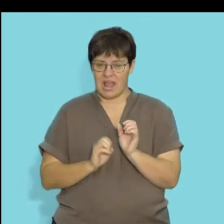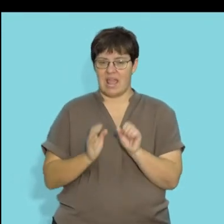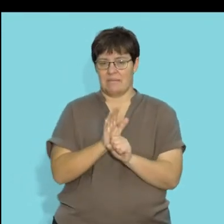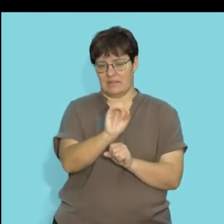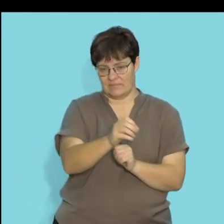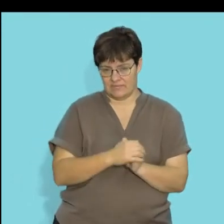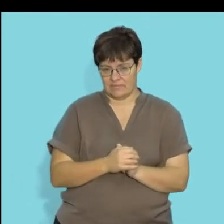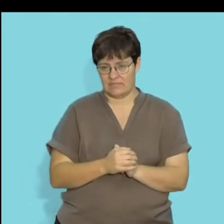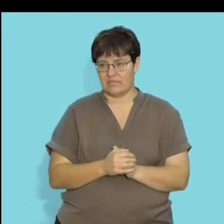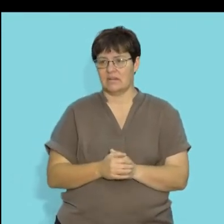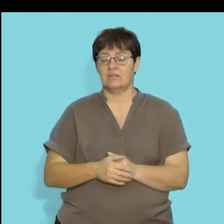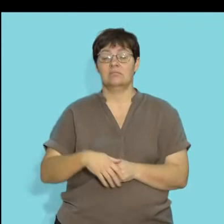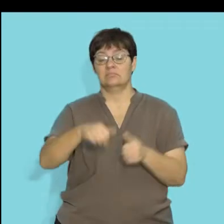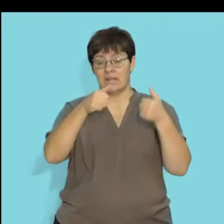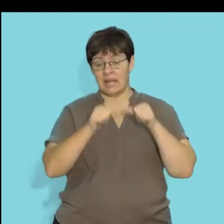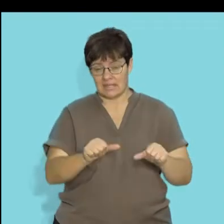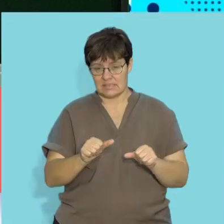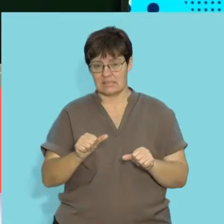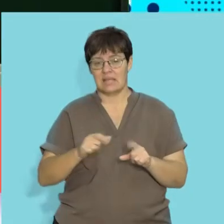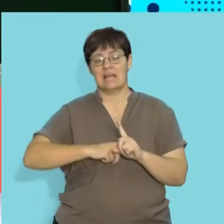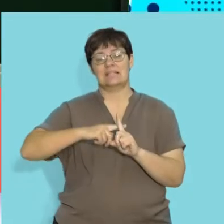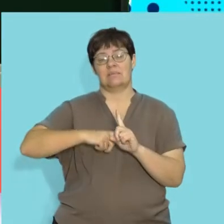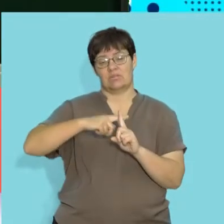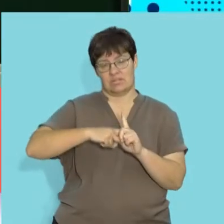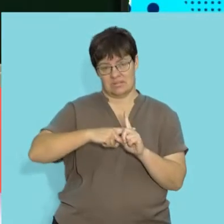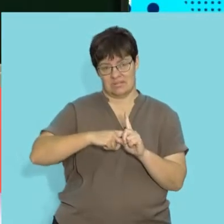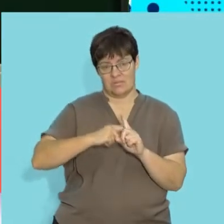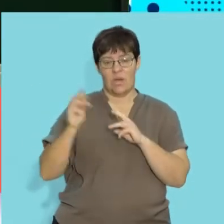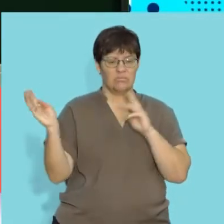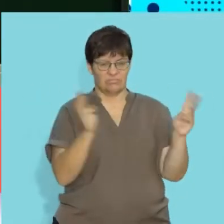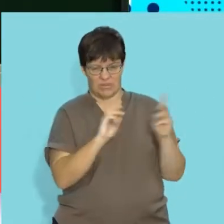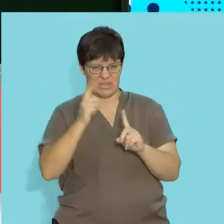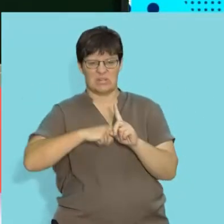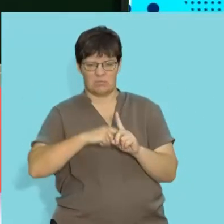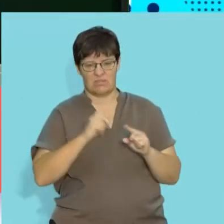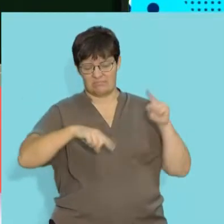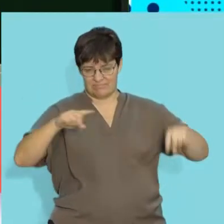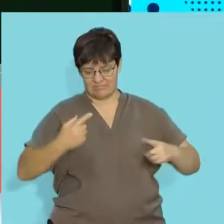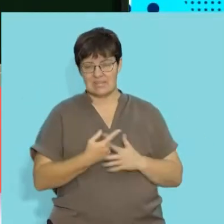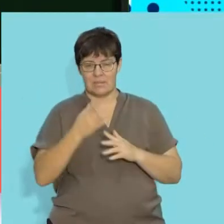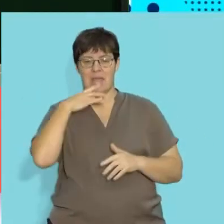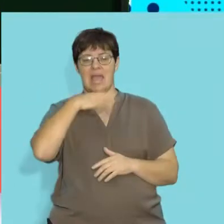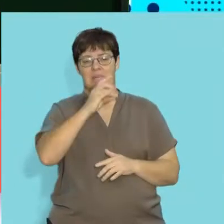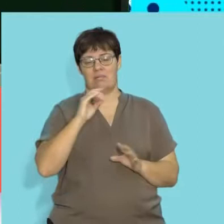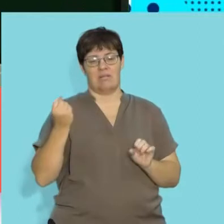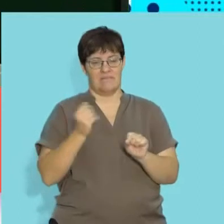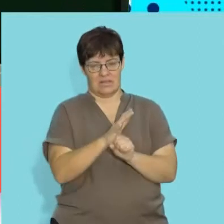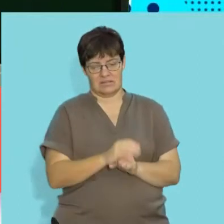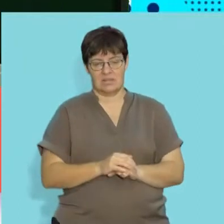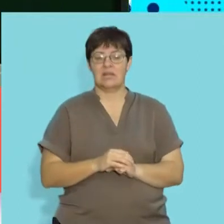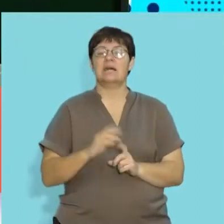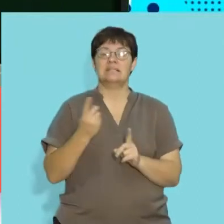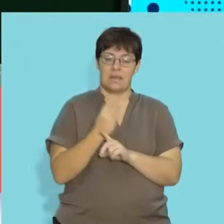climatic factor is temperature. Guys, as we experience different temperatures, we know that animals also are affected.